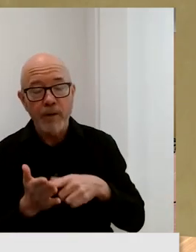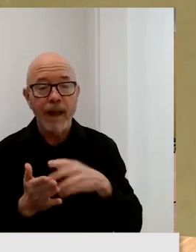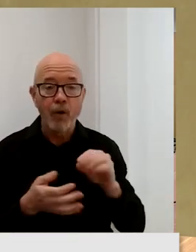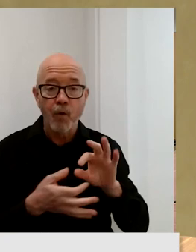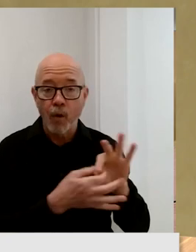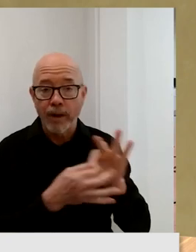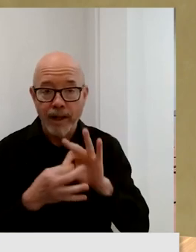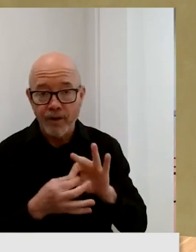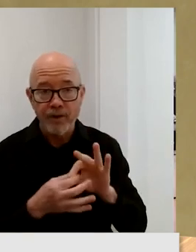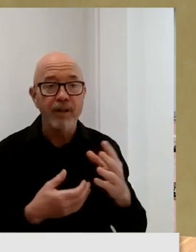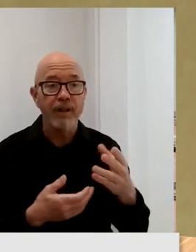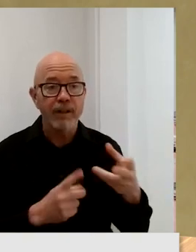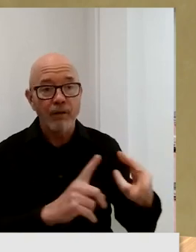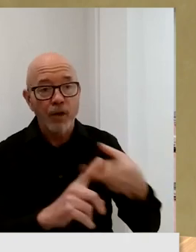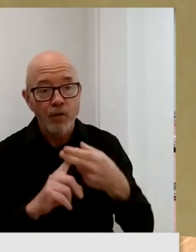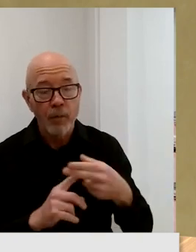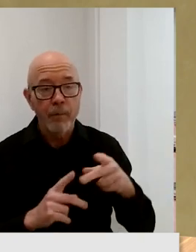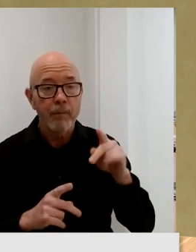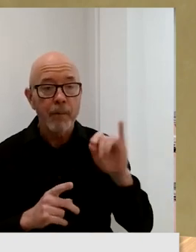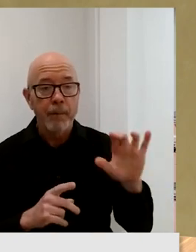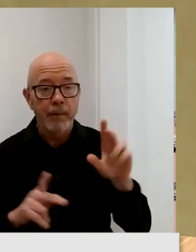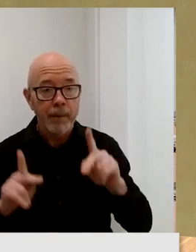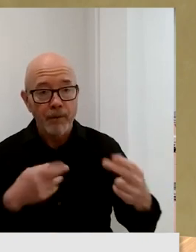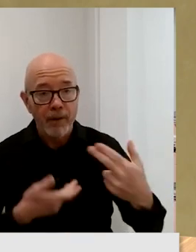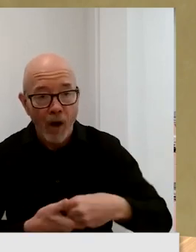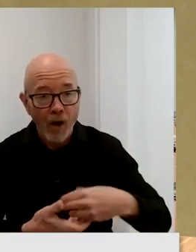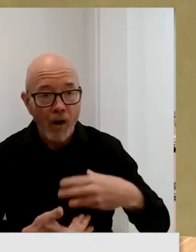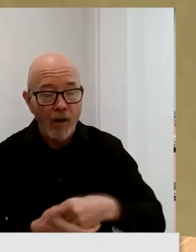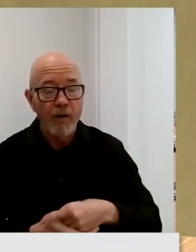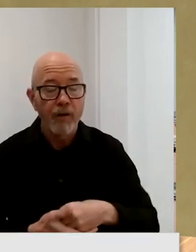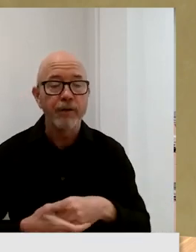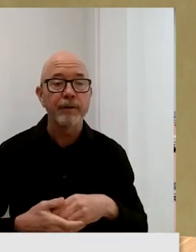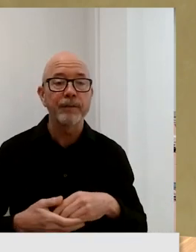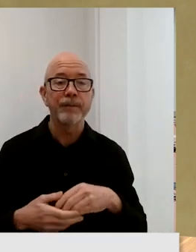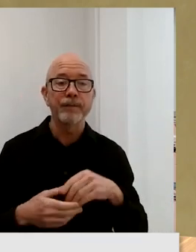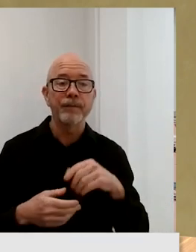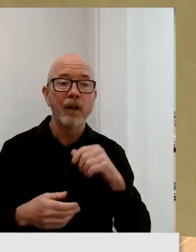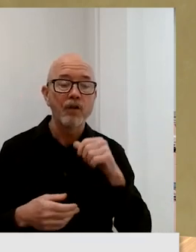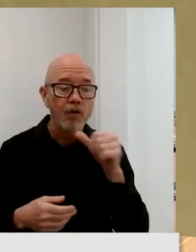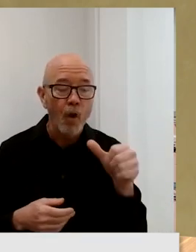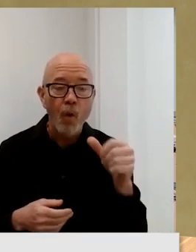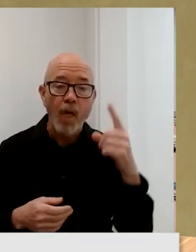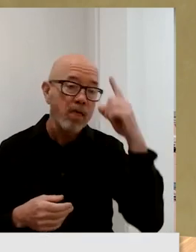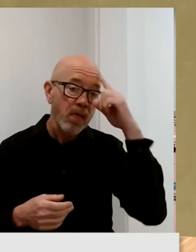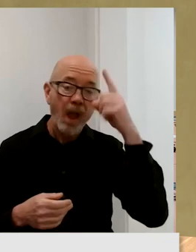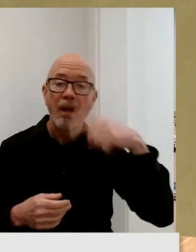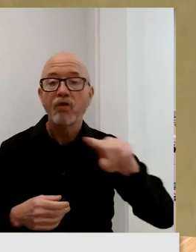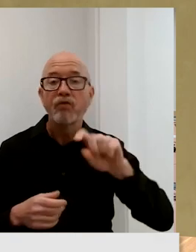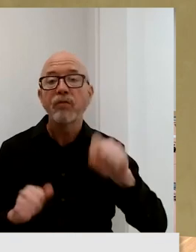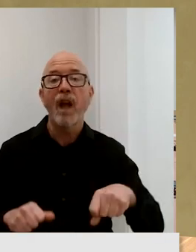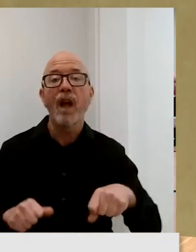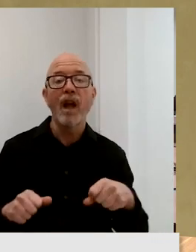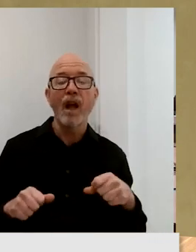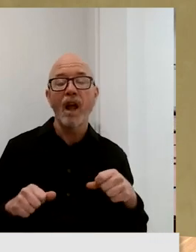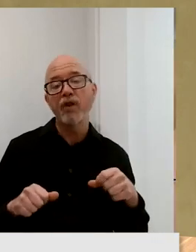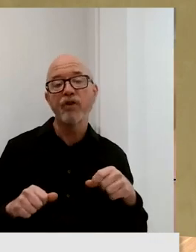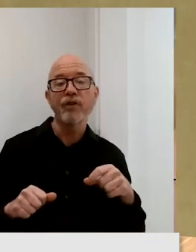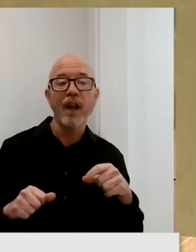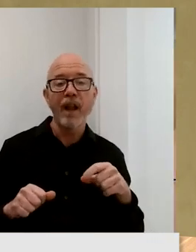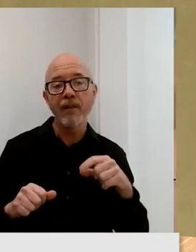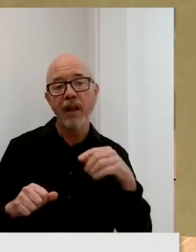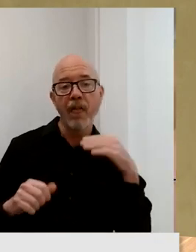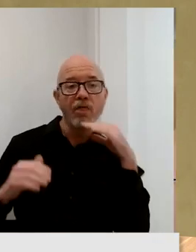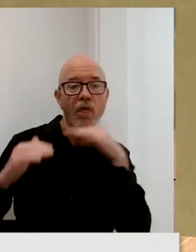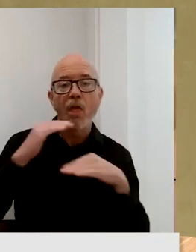participate in this. You can't just run on and pretend you're going to get away with carrying on a charade of a